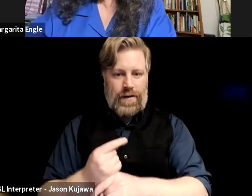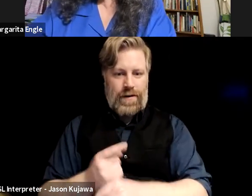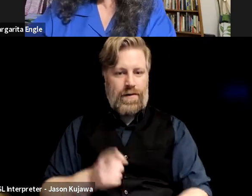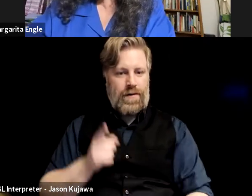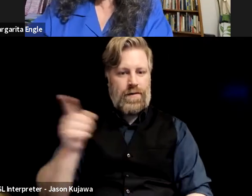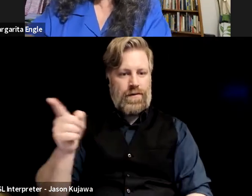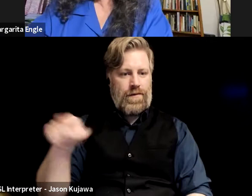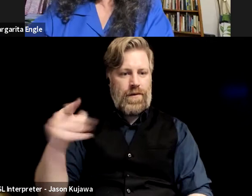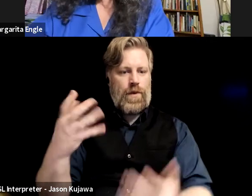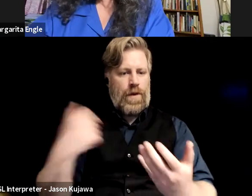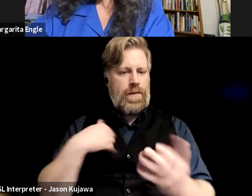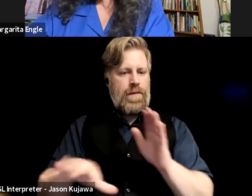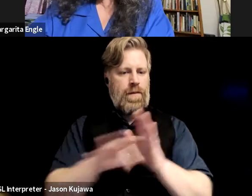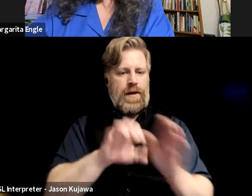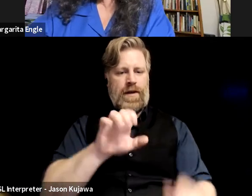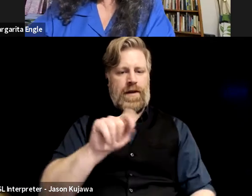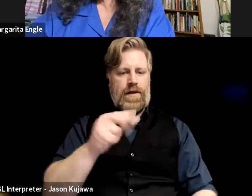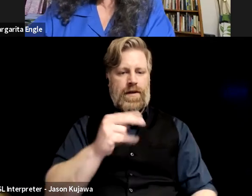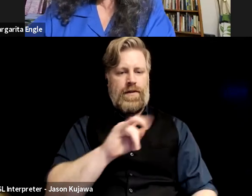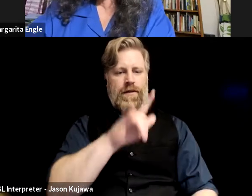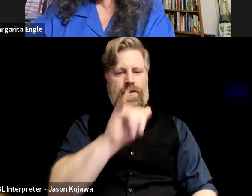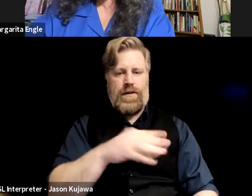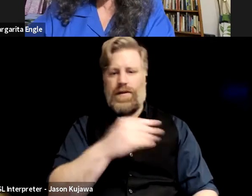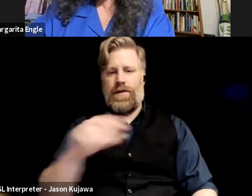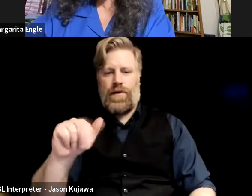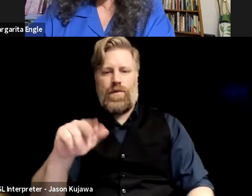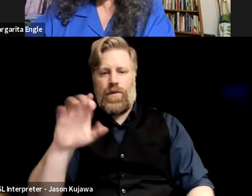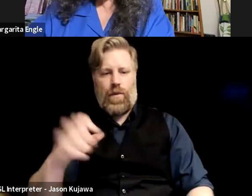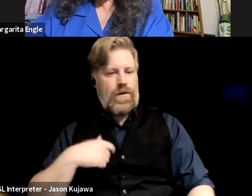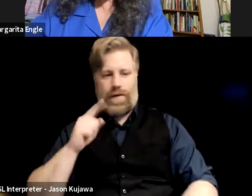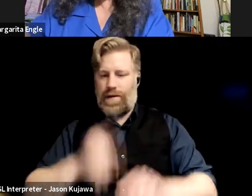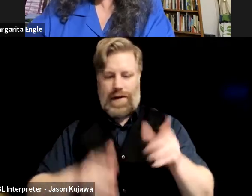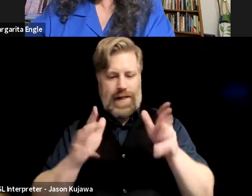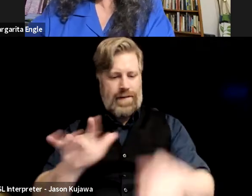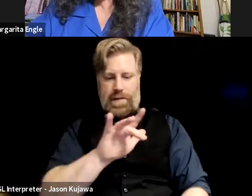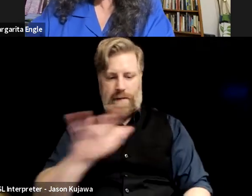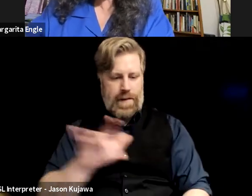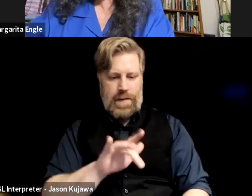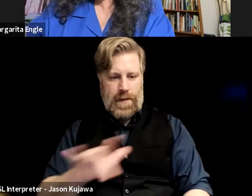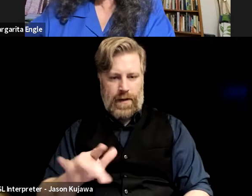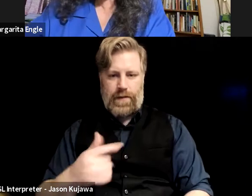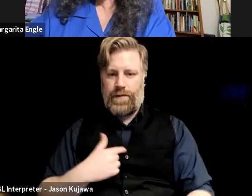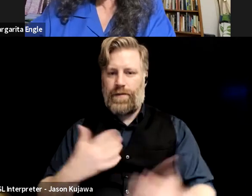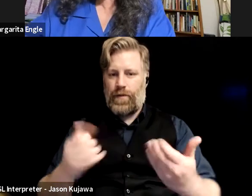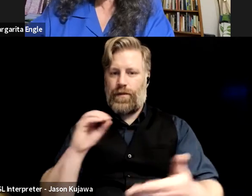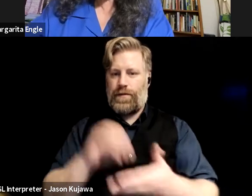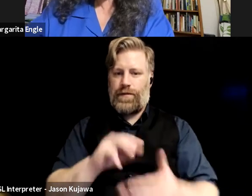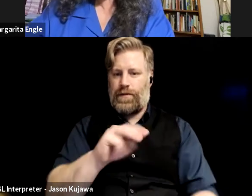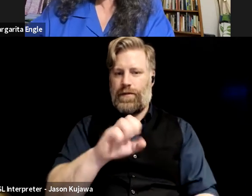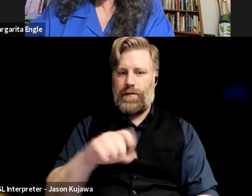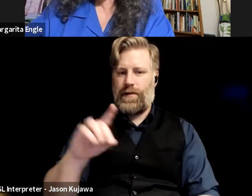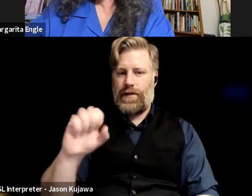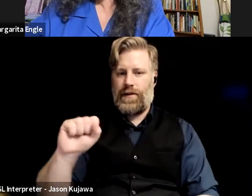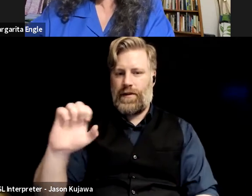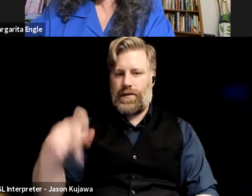an ethnicity and a race, and you couldn't leave any blanks, and I wanted to put mestiza for race, because I know